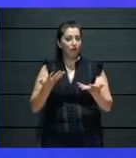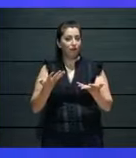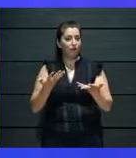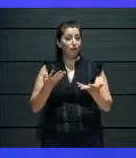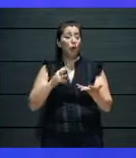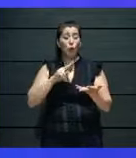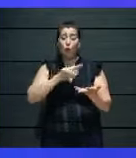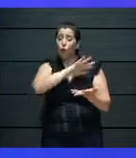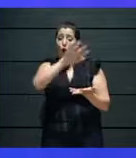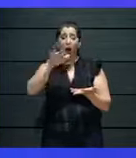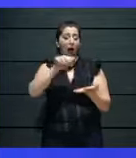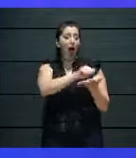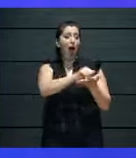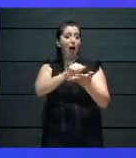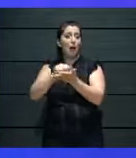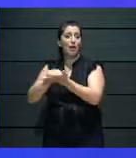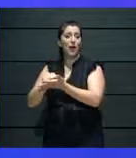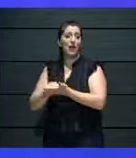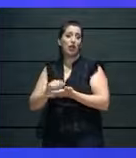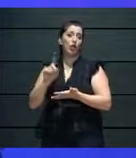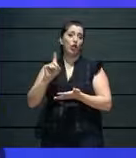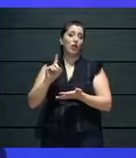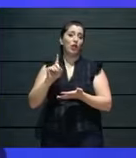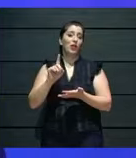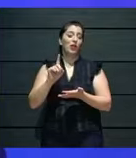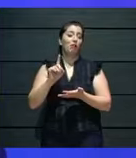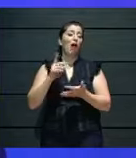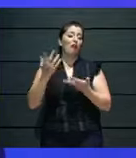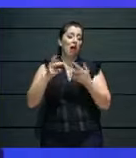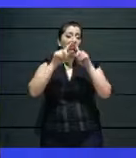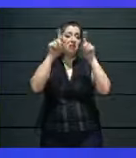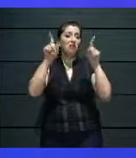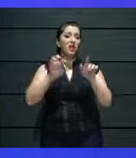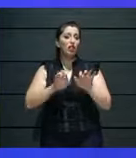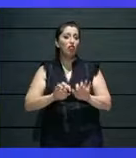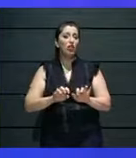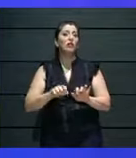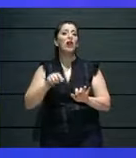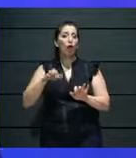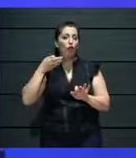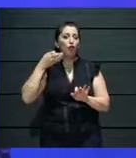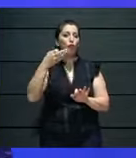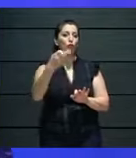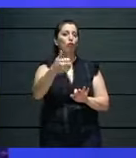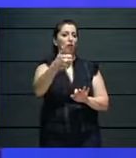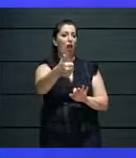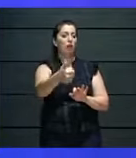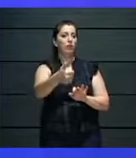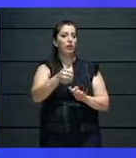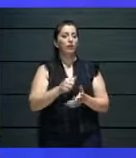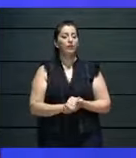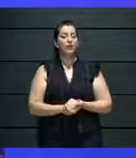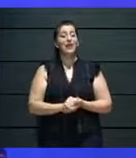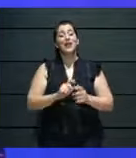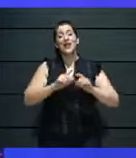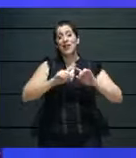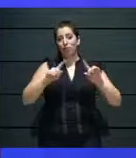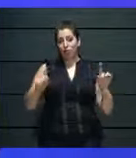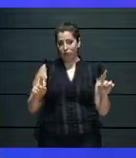way to go. But then I have to speak about the other end of our audiences, who tell you,